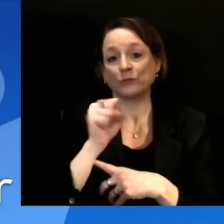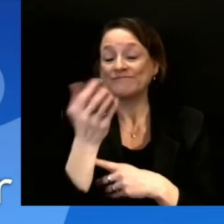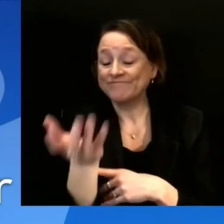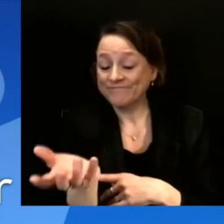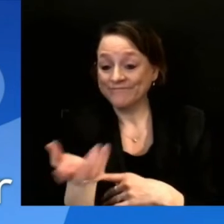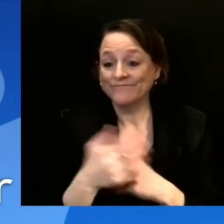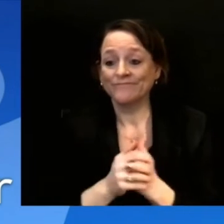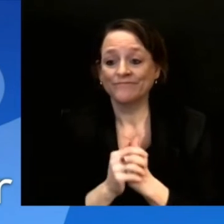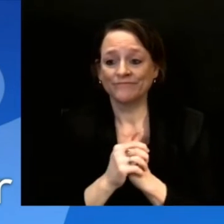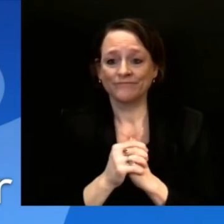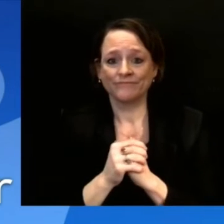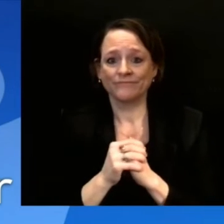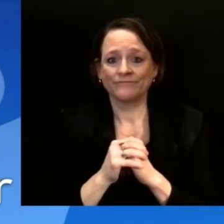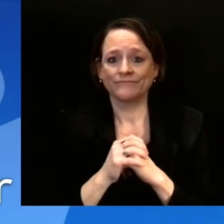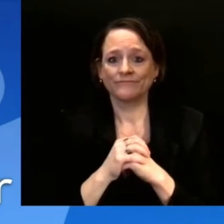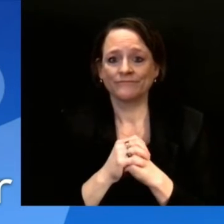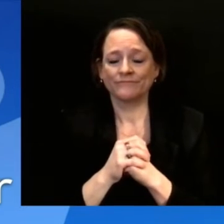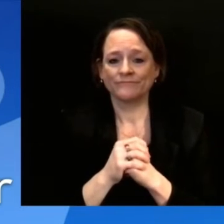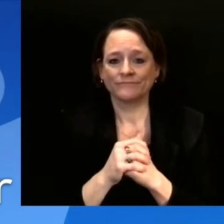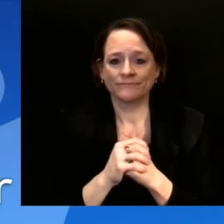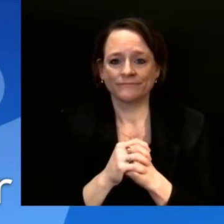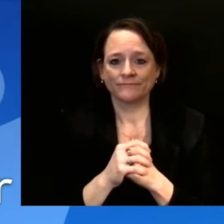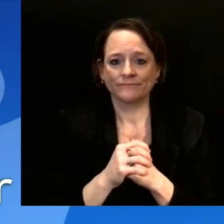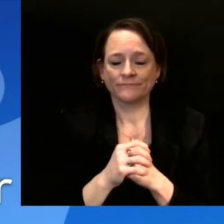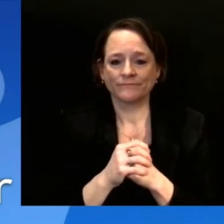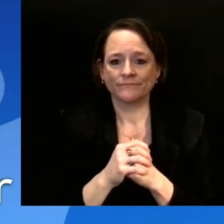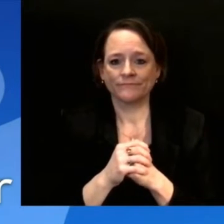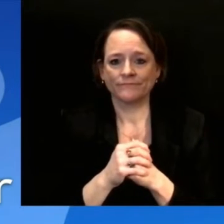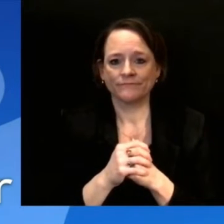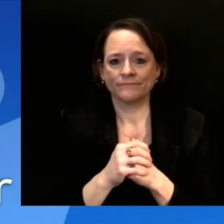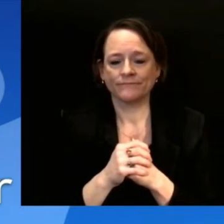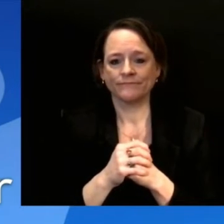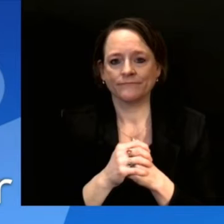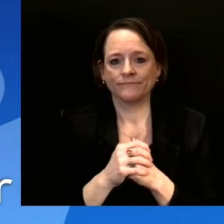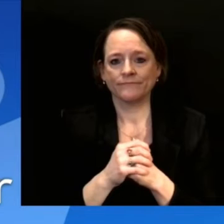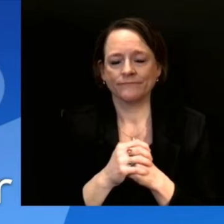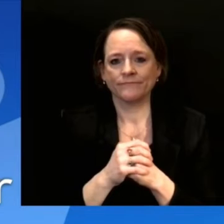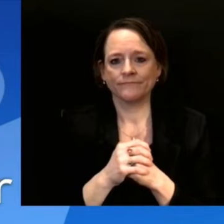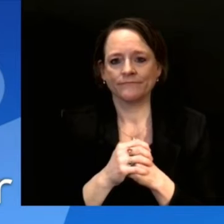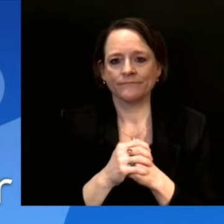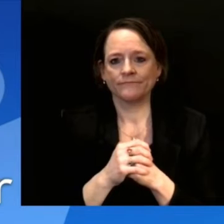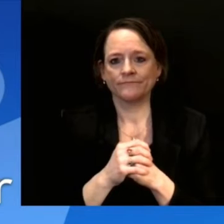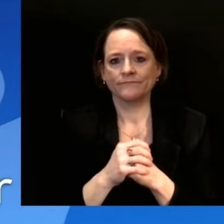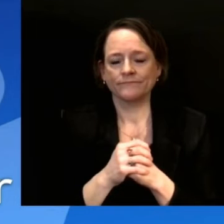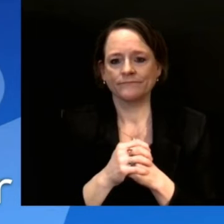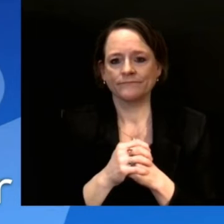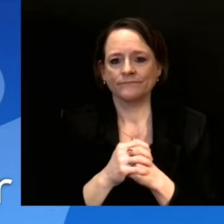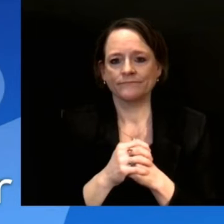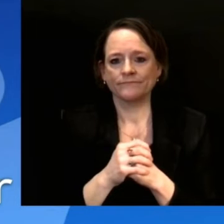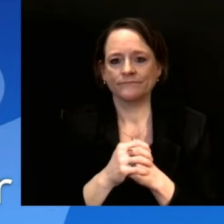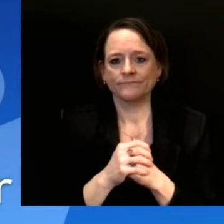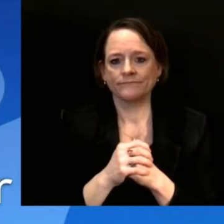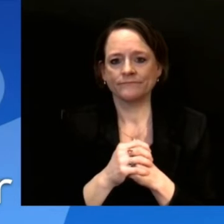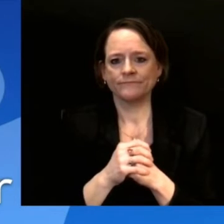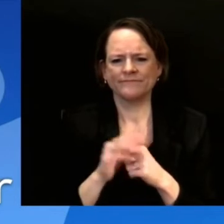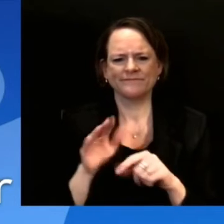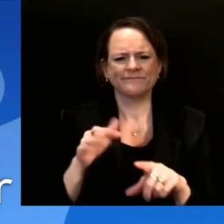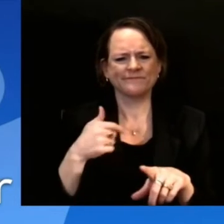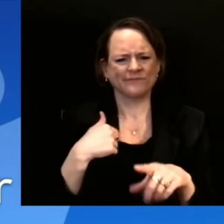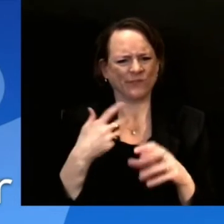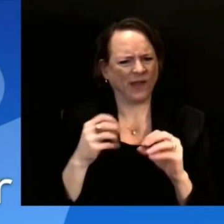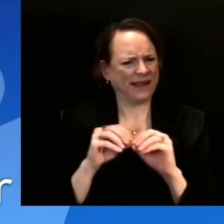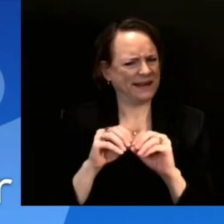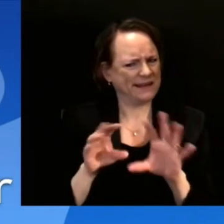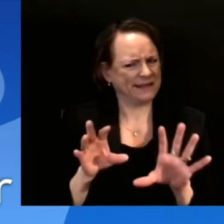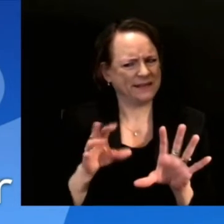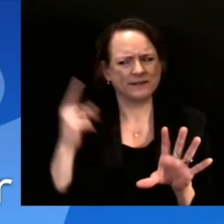Yes, thanks for taking my call. I wanted to just clarify a question that was asked earlier. You talked about how when you open up